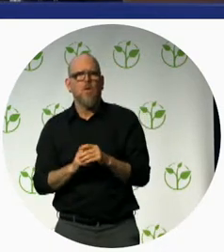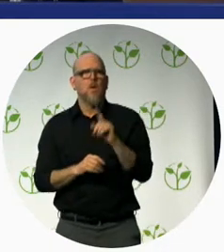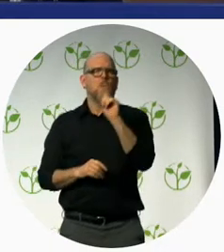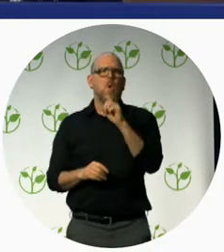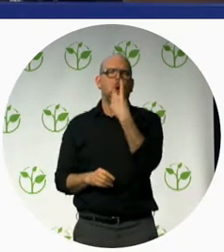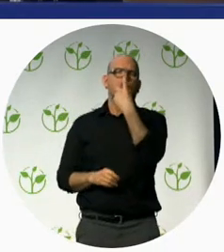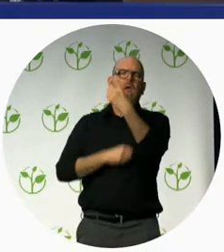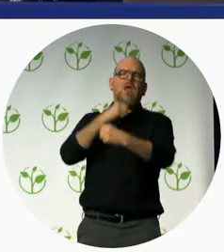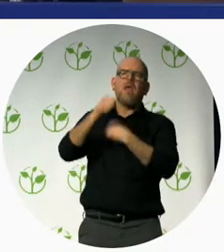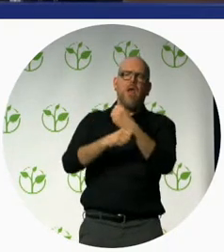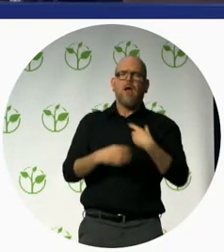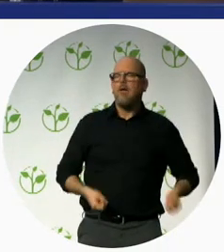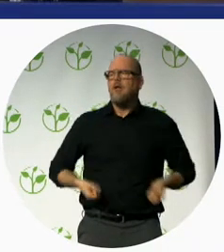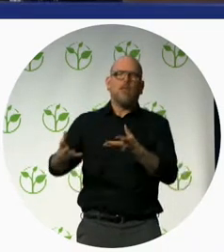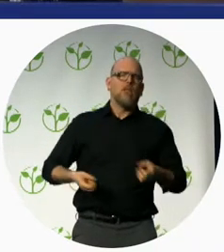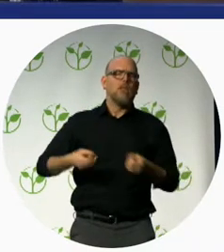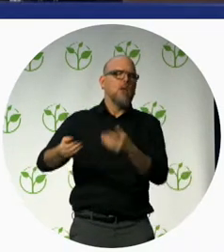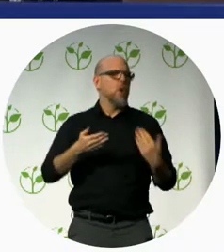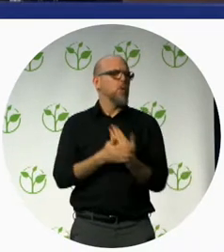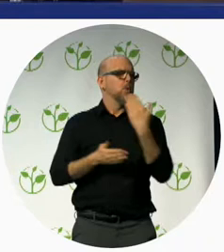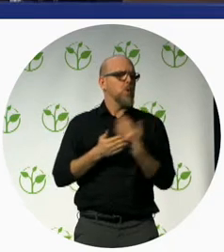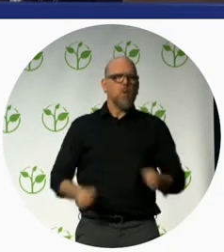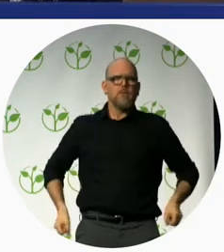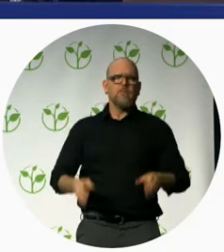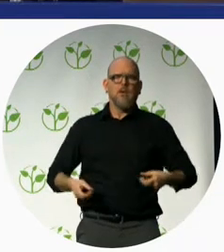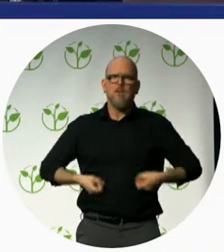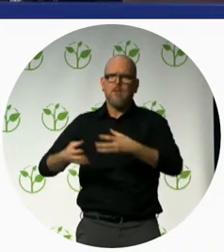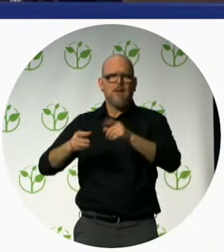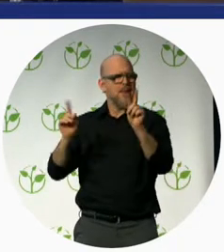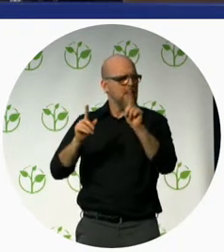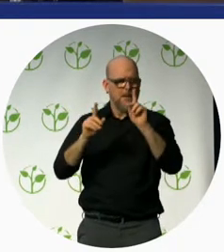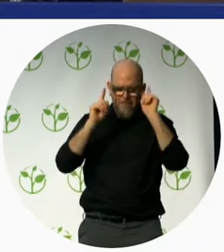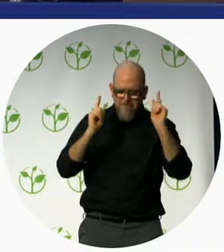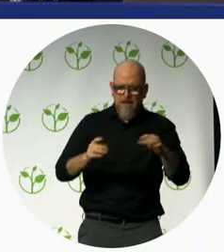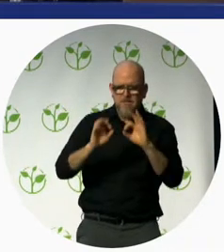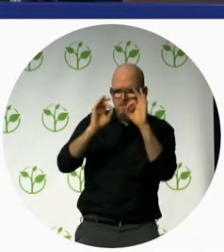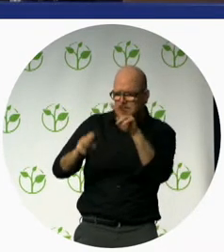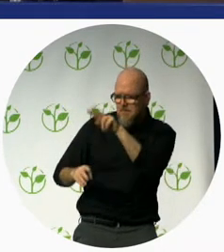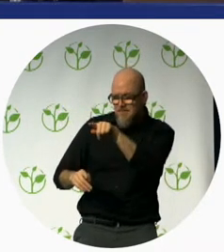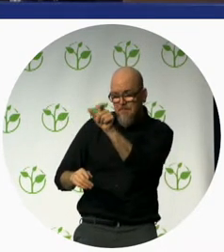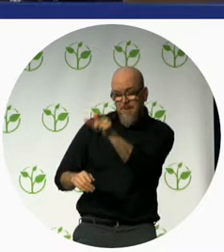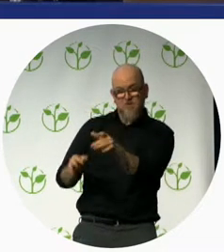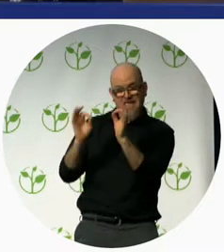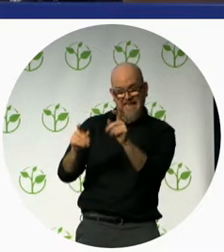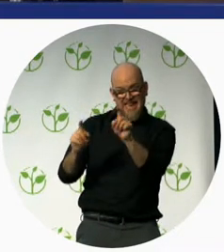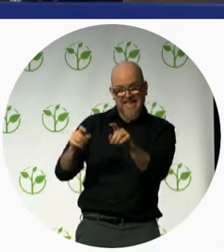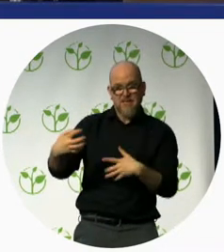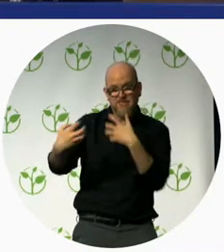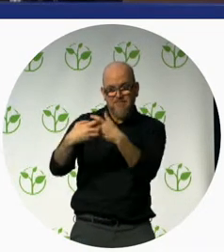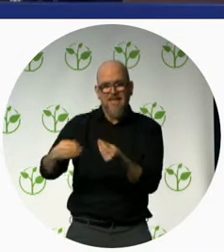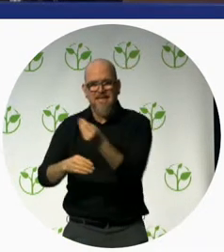time so we are now following this special design which is adjustable and provides special support to these children